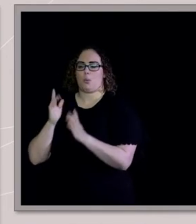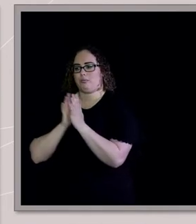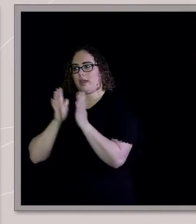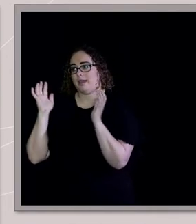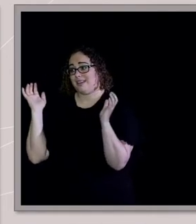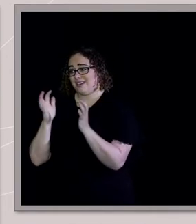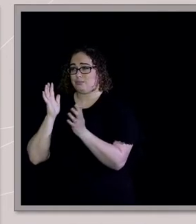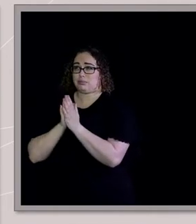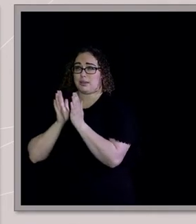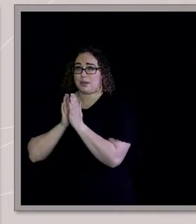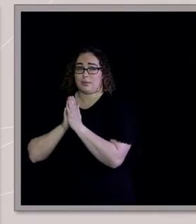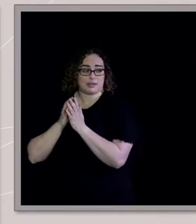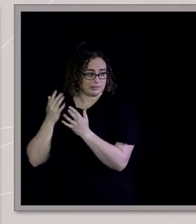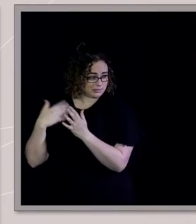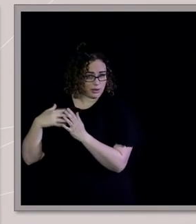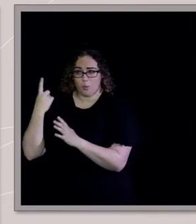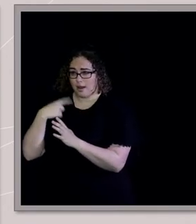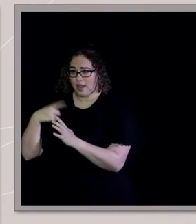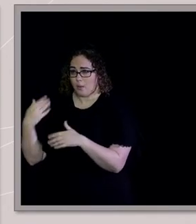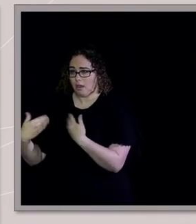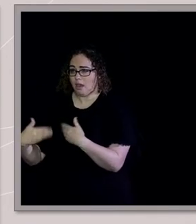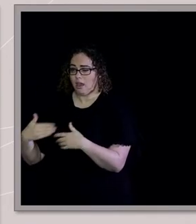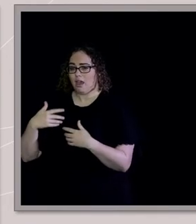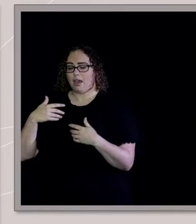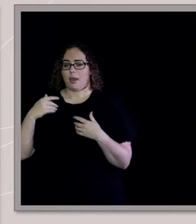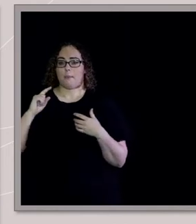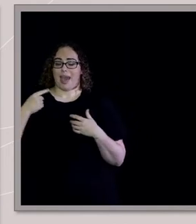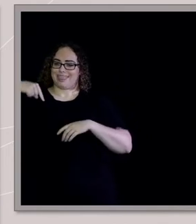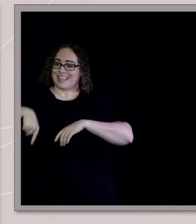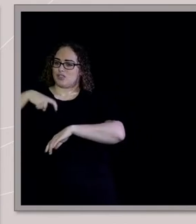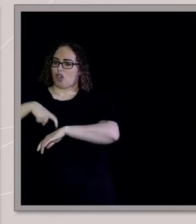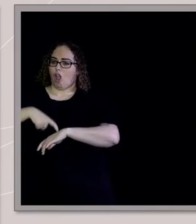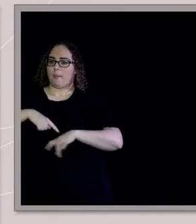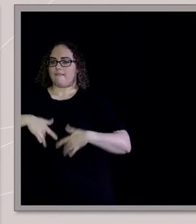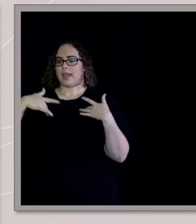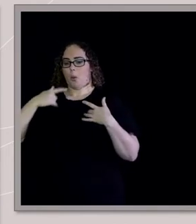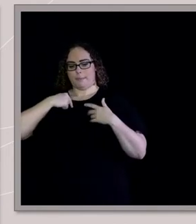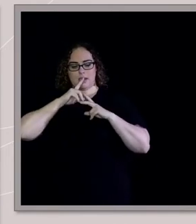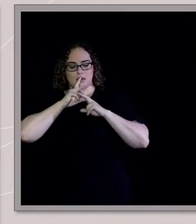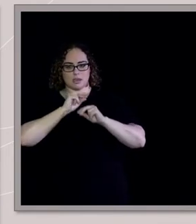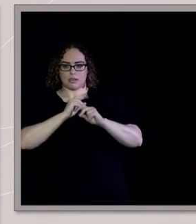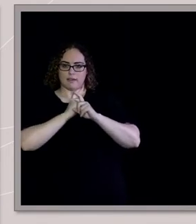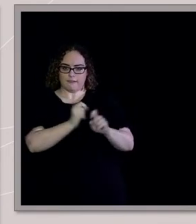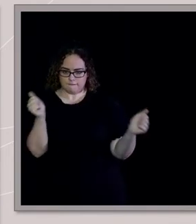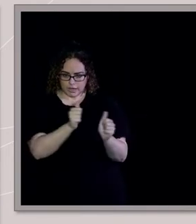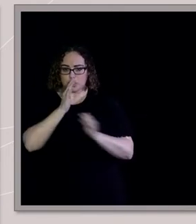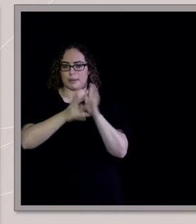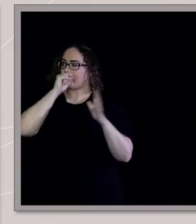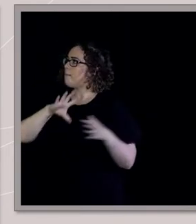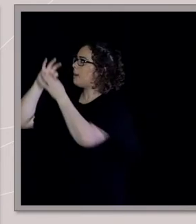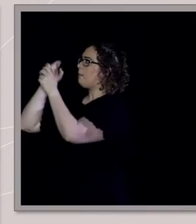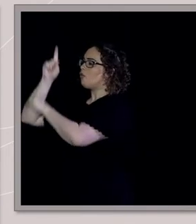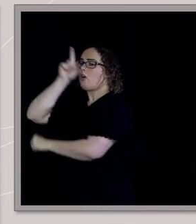just like watching the second hand click around as the adults all pray. And I thought, this time I'm going to be able to connect to God. Finally, I'm going to like have this, you know,